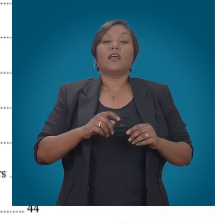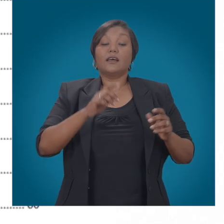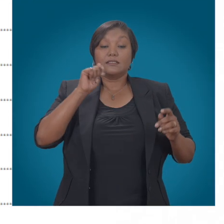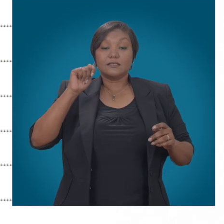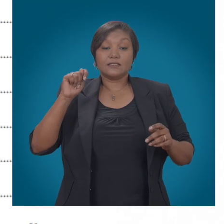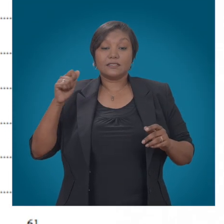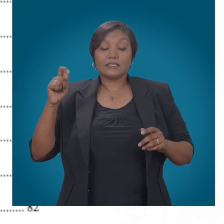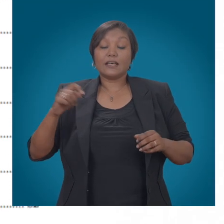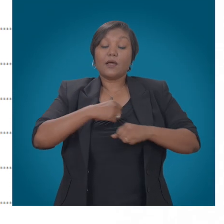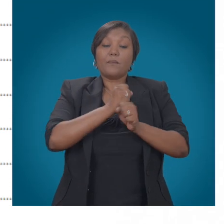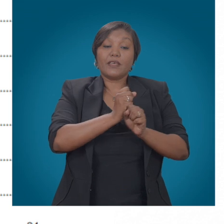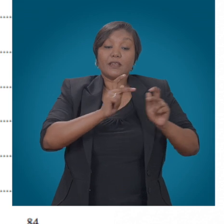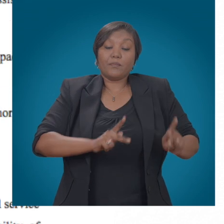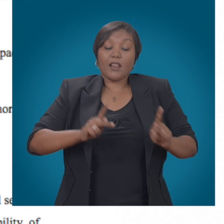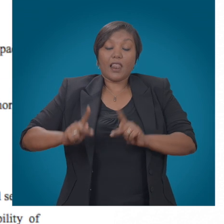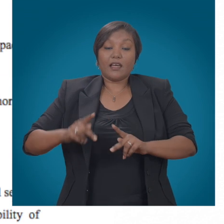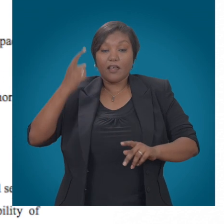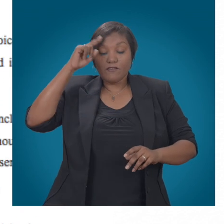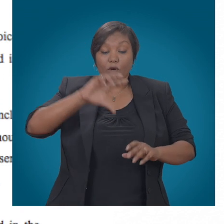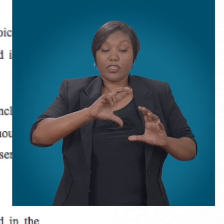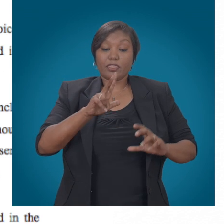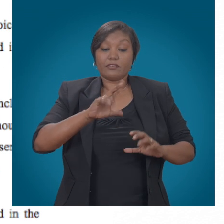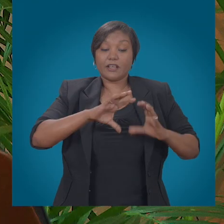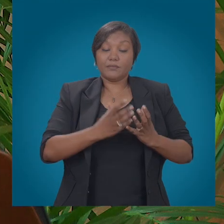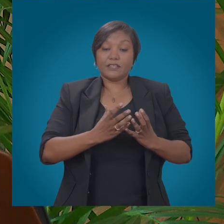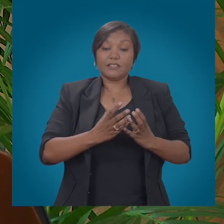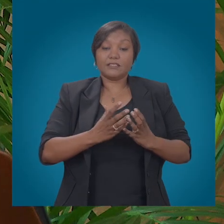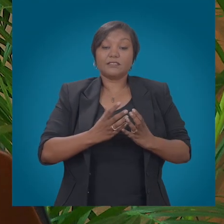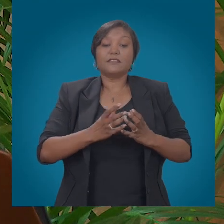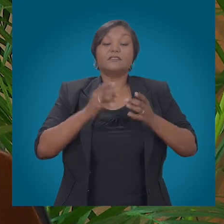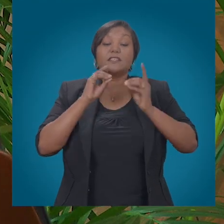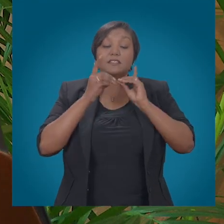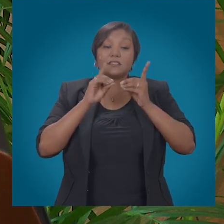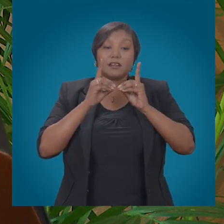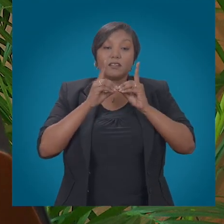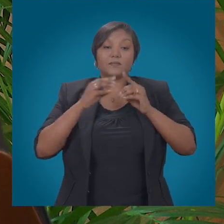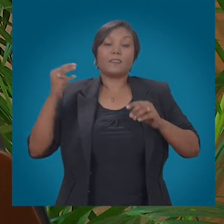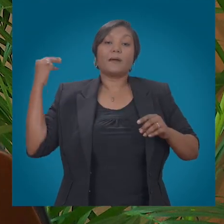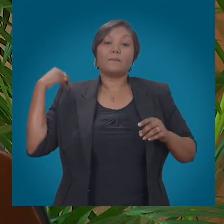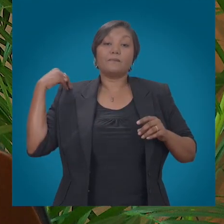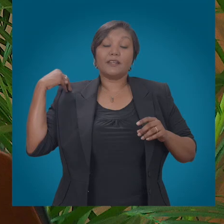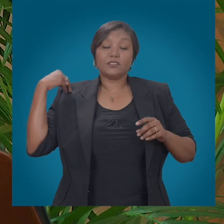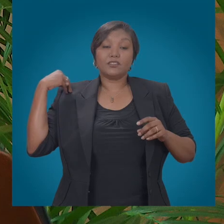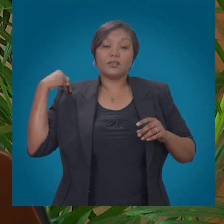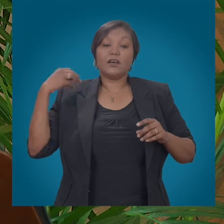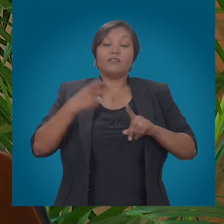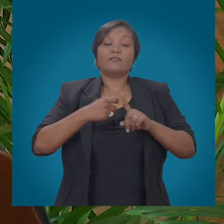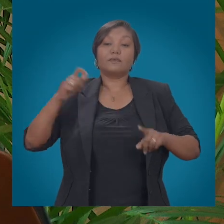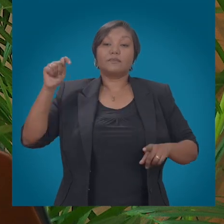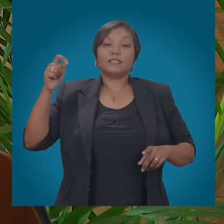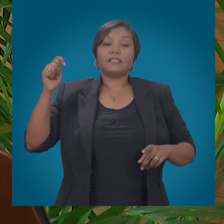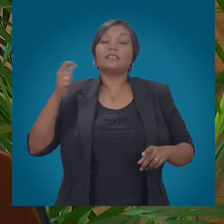authority compiled a detailed consultative document analysing the issue. The executive manager of the policy planning and market economics